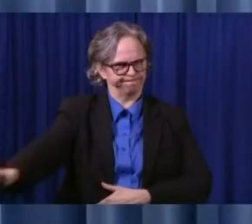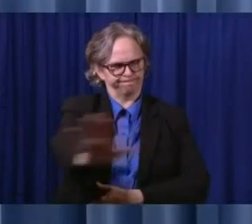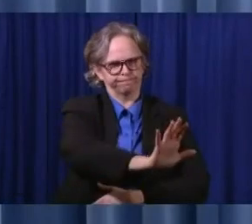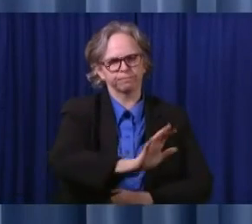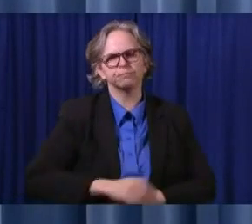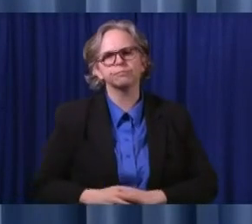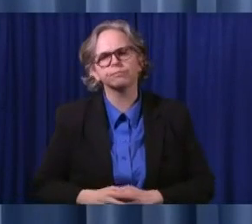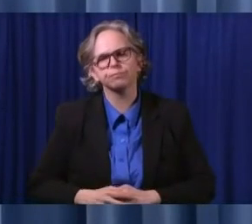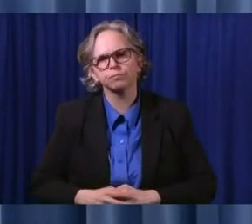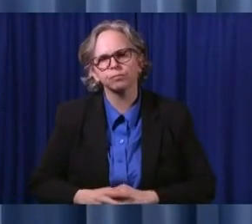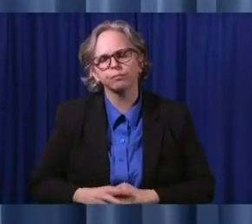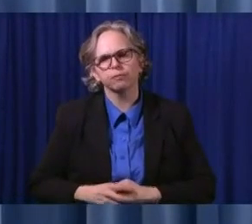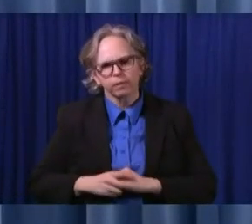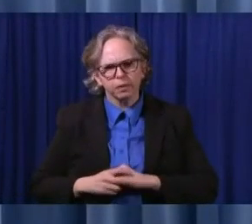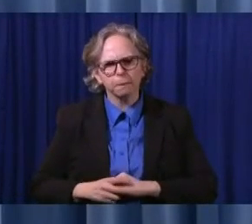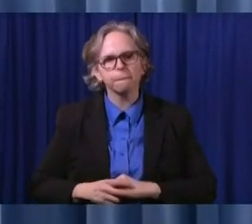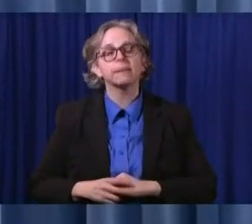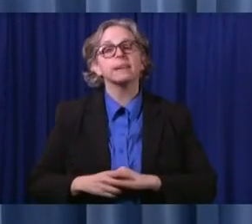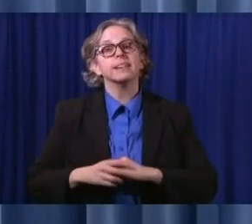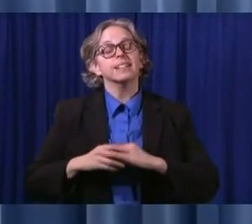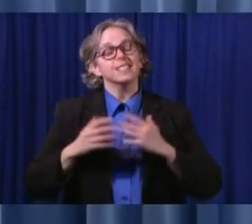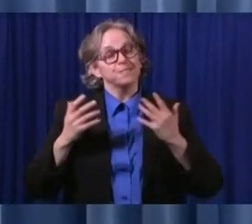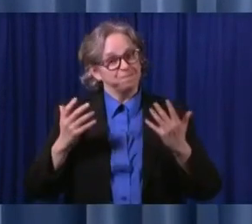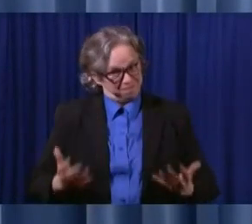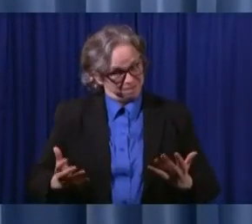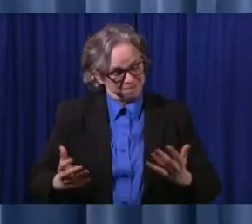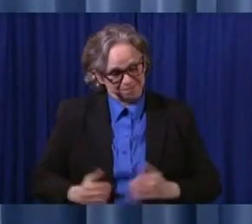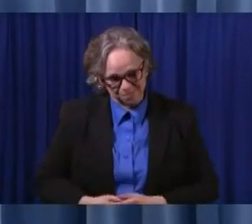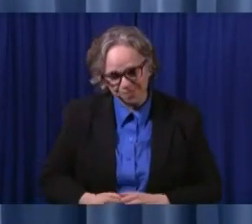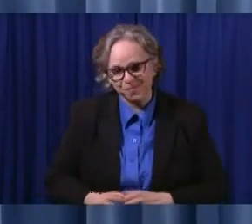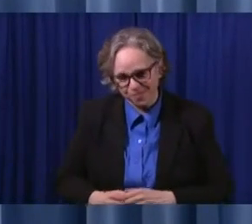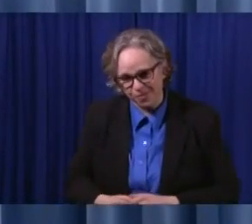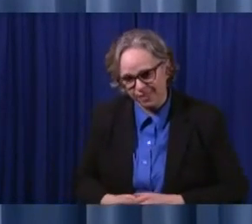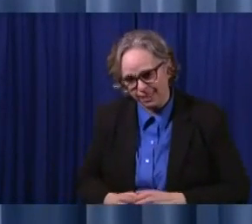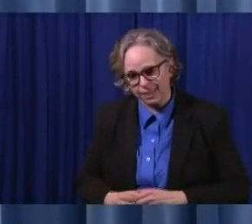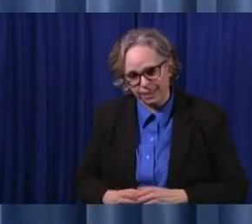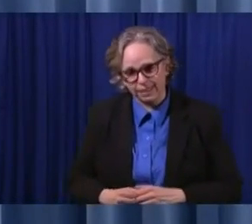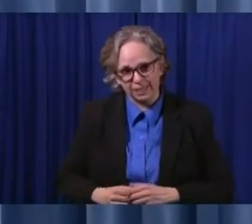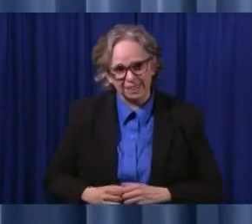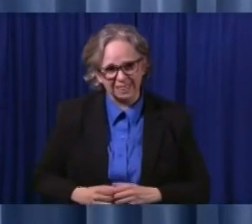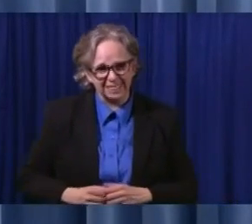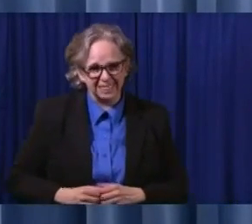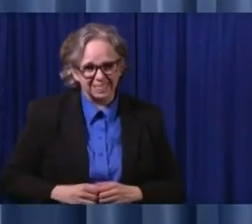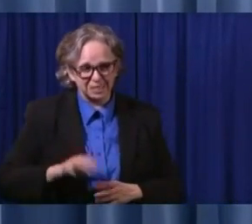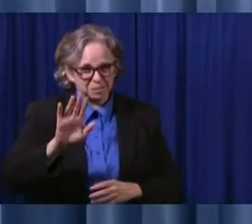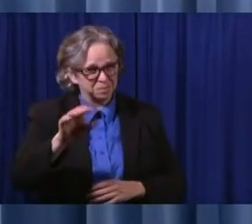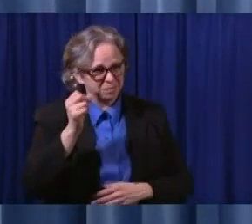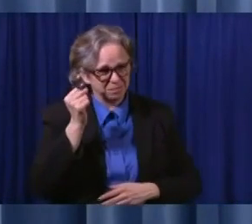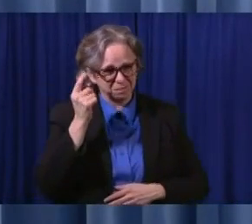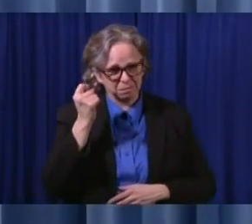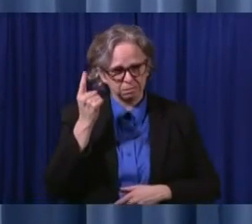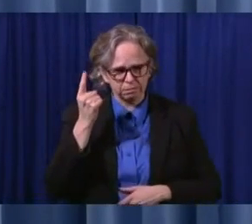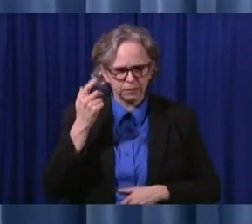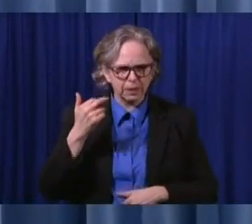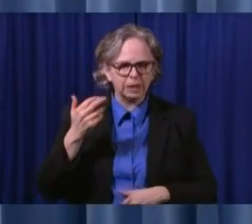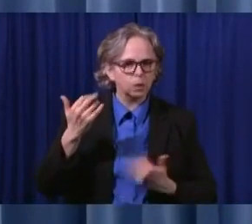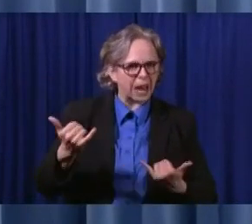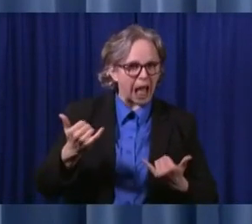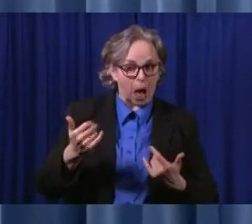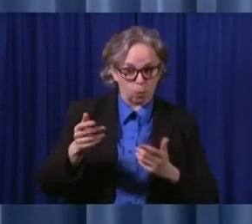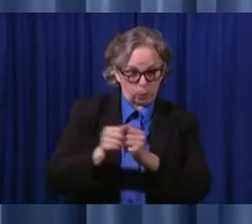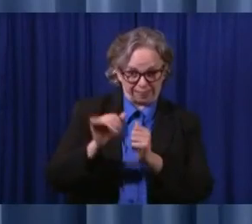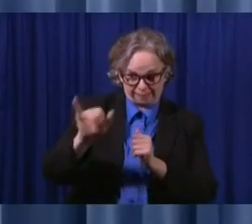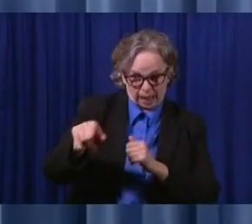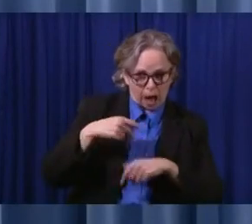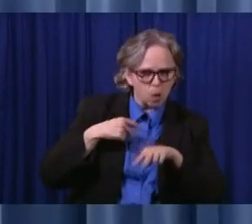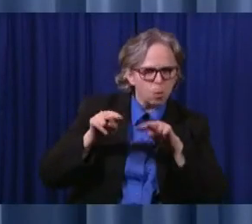Let me just conclude that we will continue to examine, monitor, and adjust as carefully and thoughtfully as we can